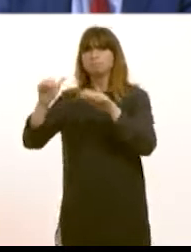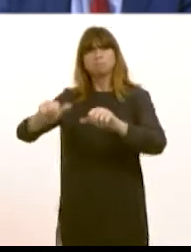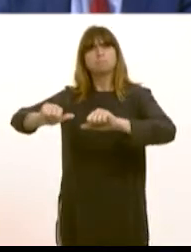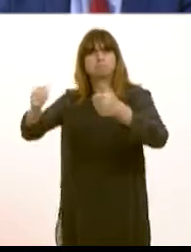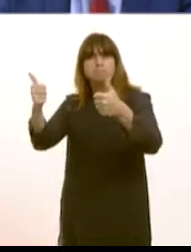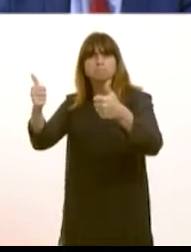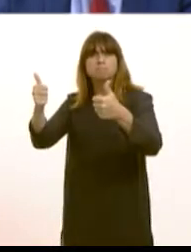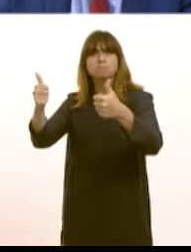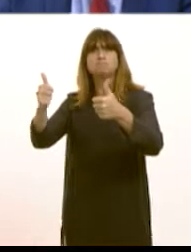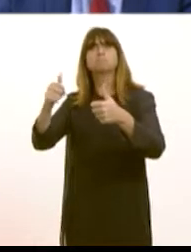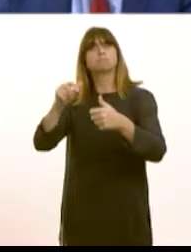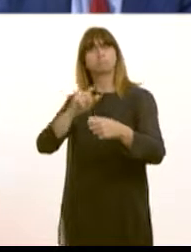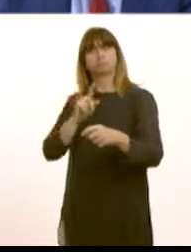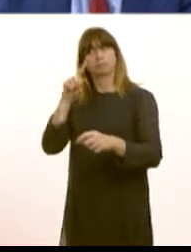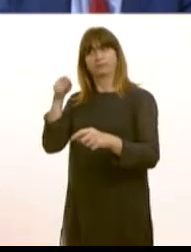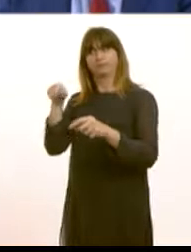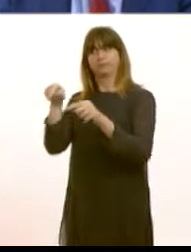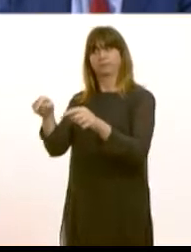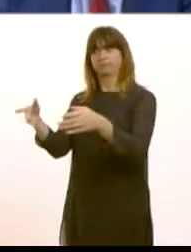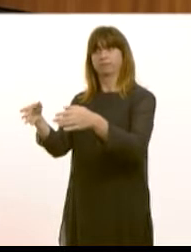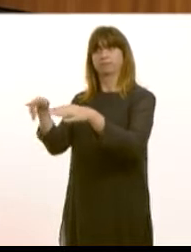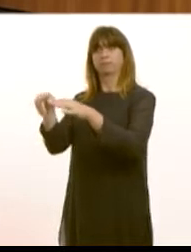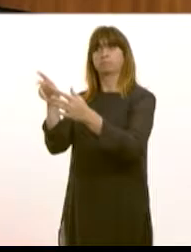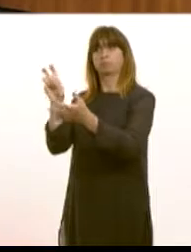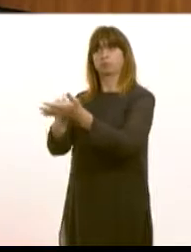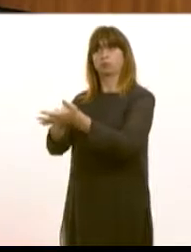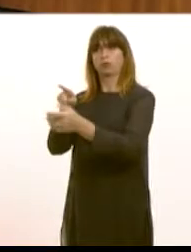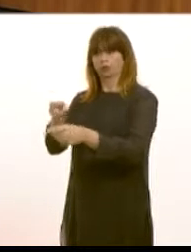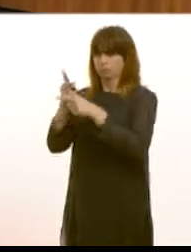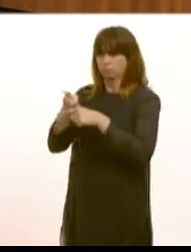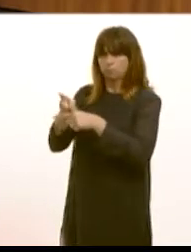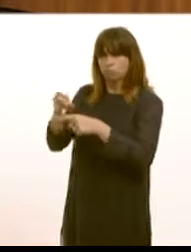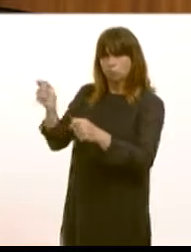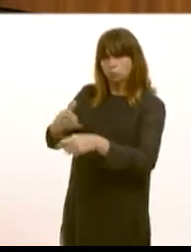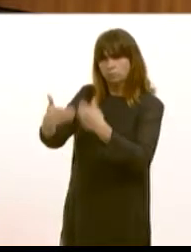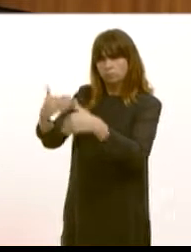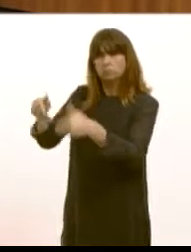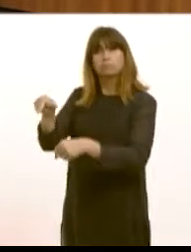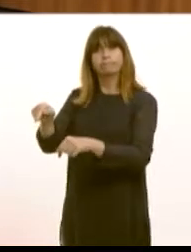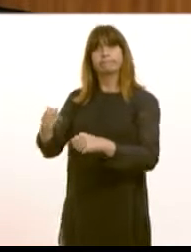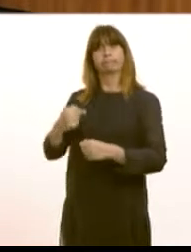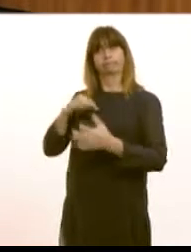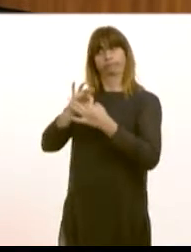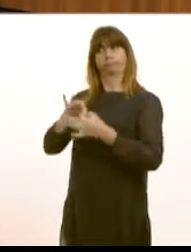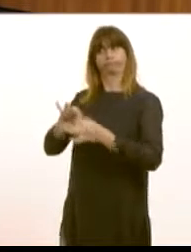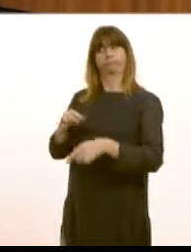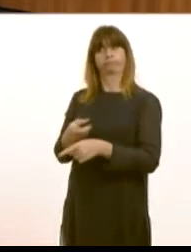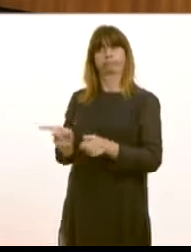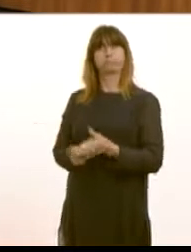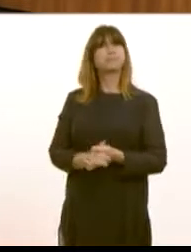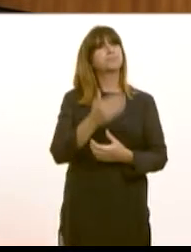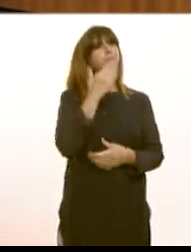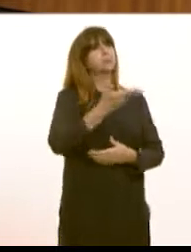independent general practice hands back its business contract. I am grateful to the First Minister for that reply,